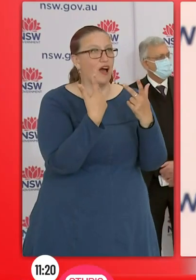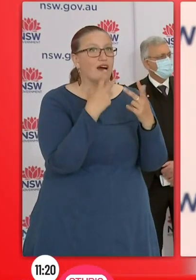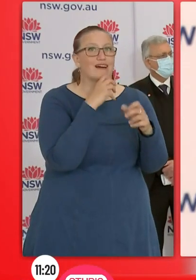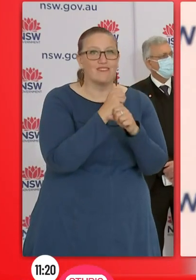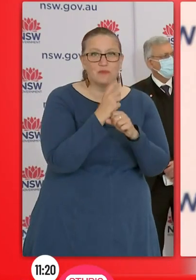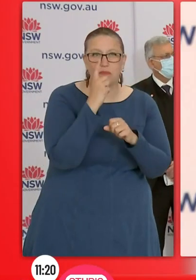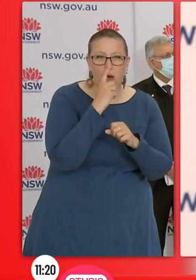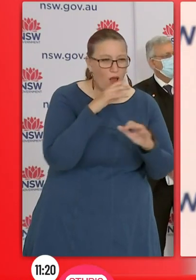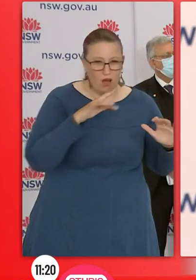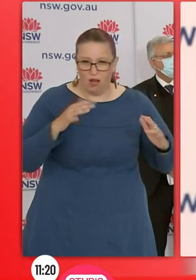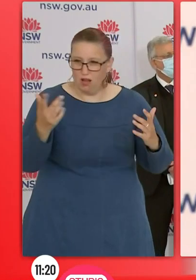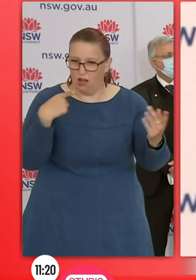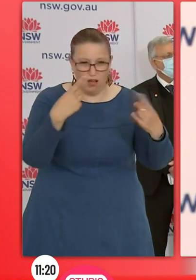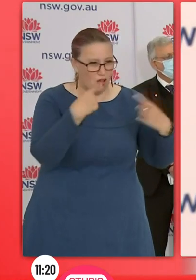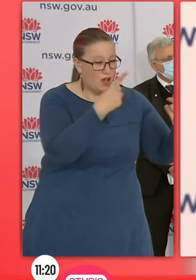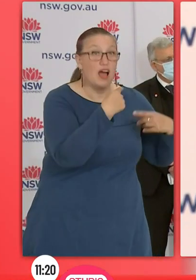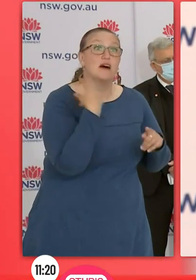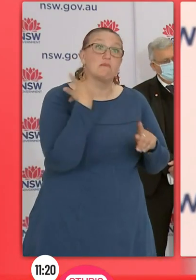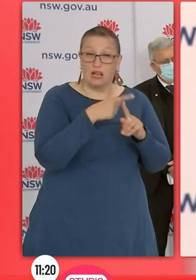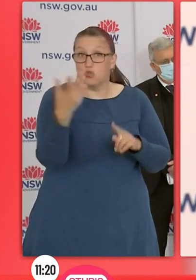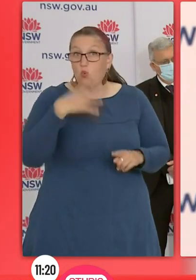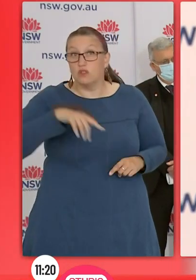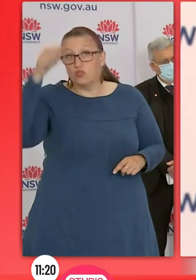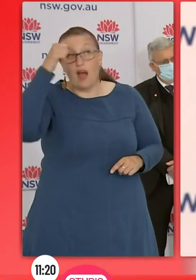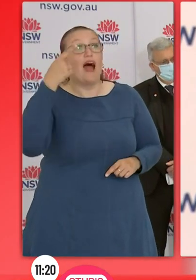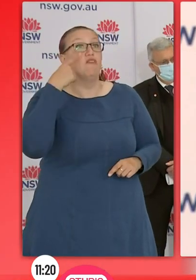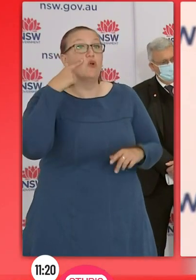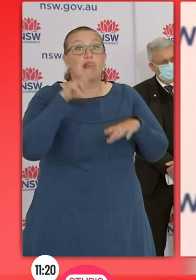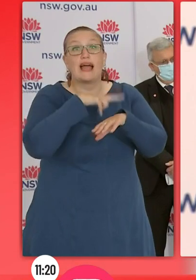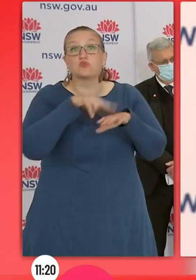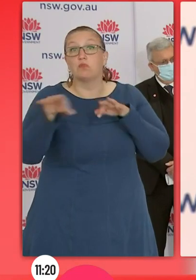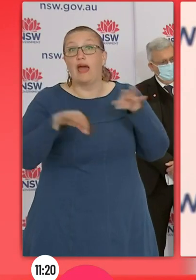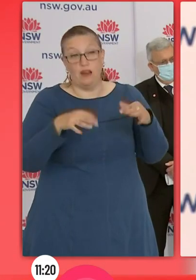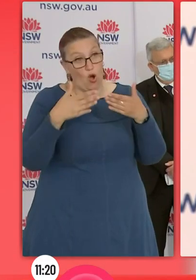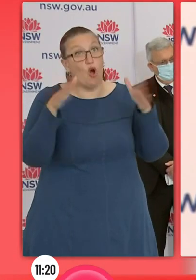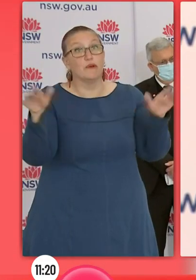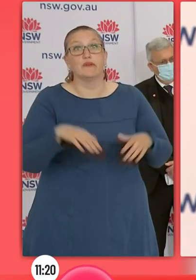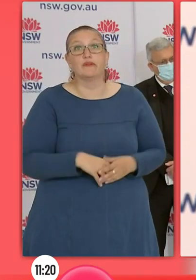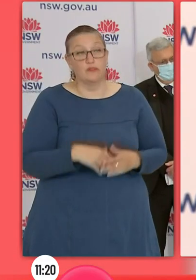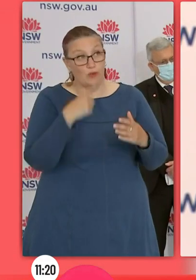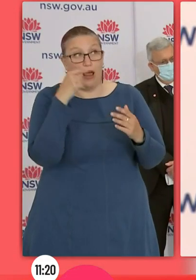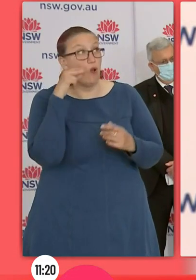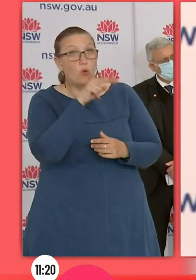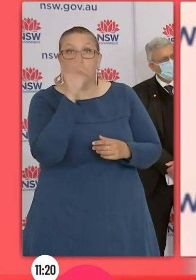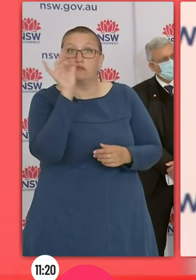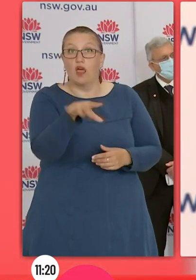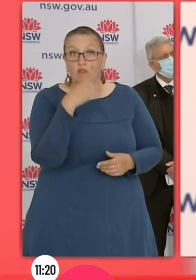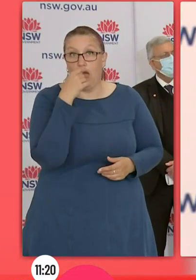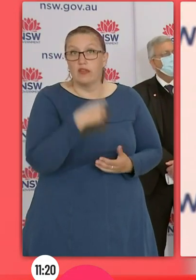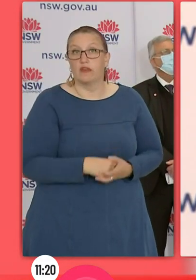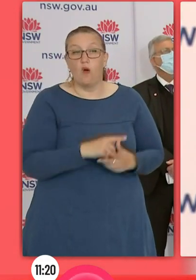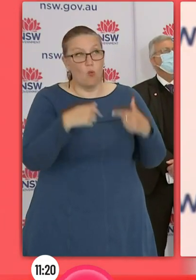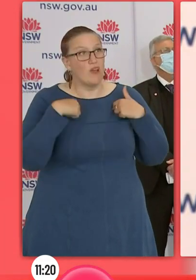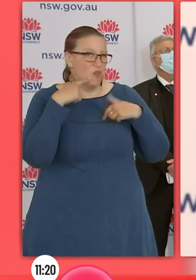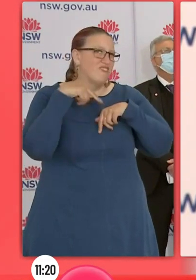which has already been released. So the national plan is on the public record, and New South Wales would be adhering to that national plan. And obviously we're